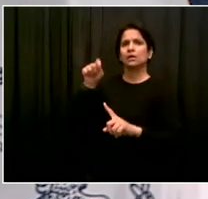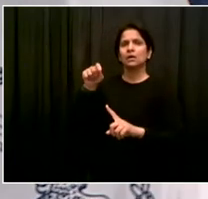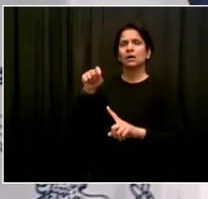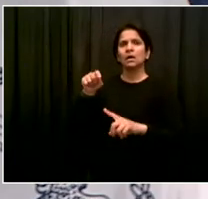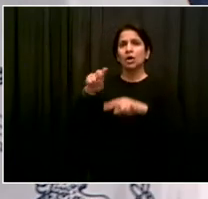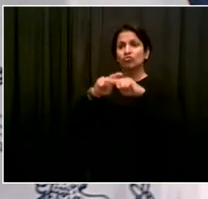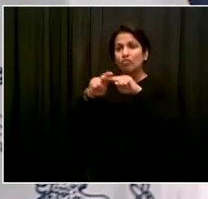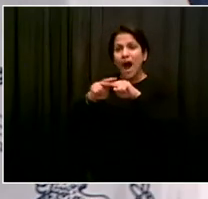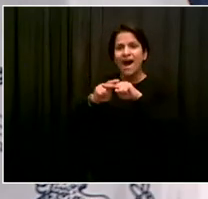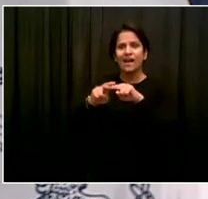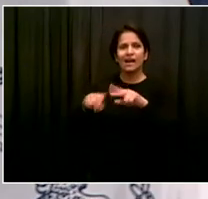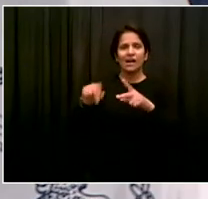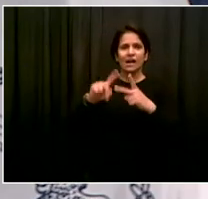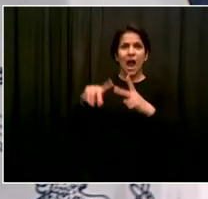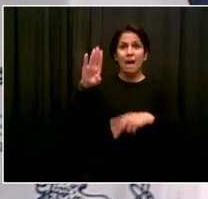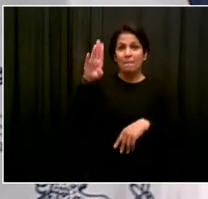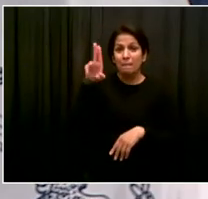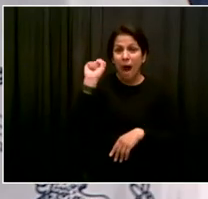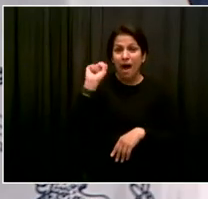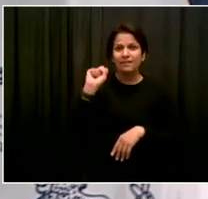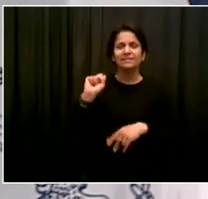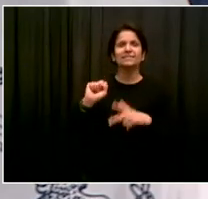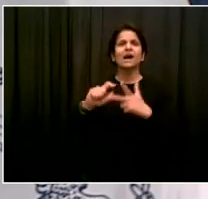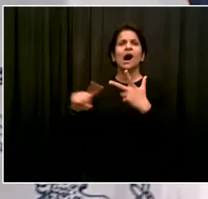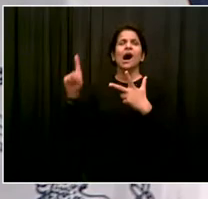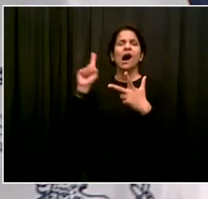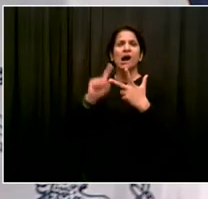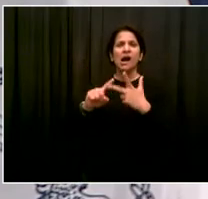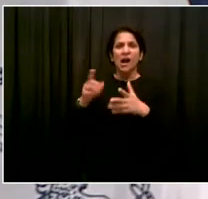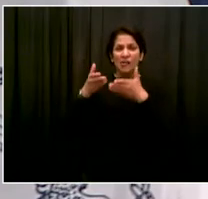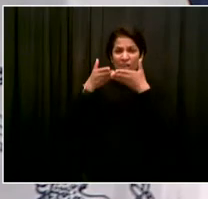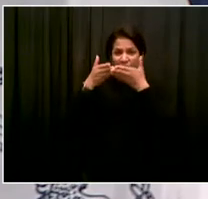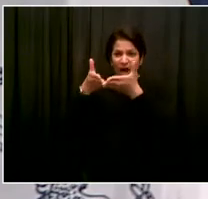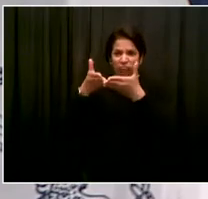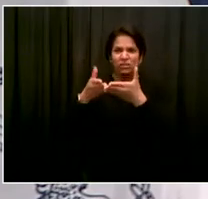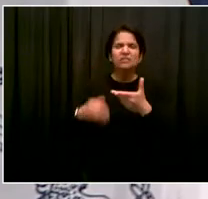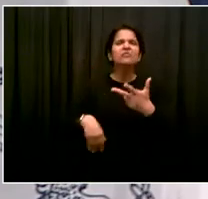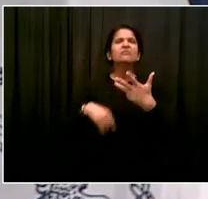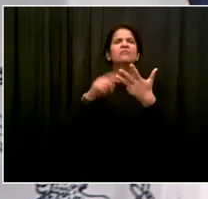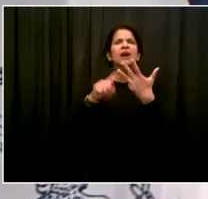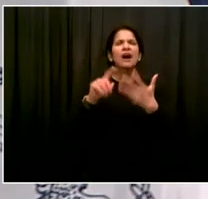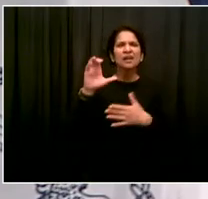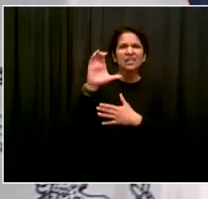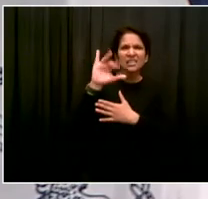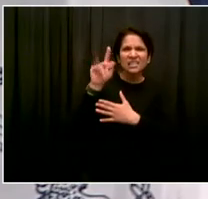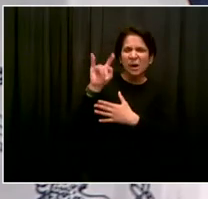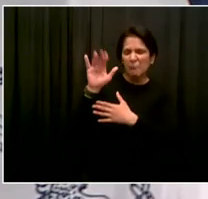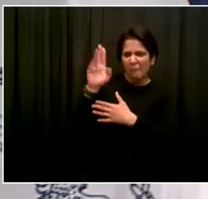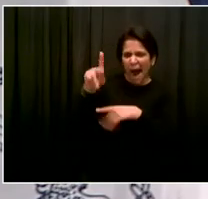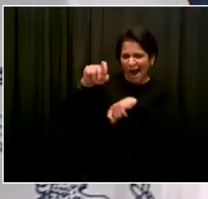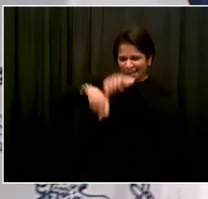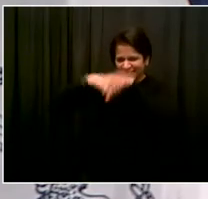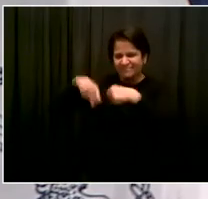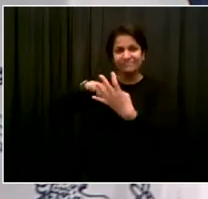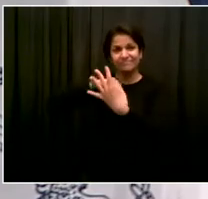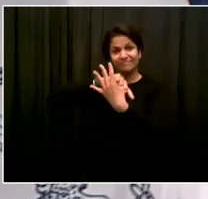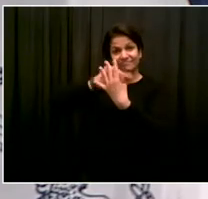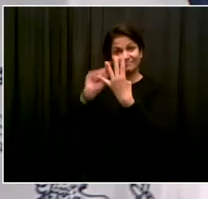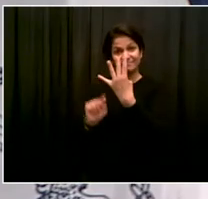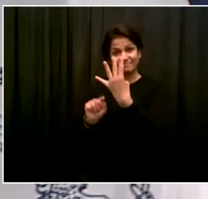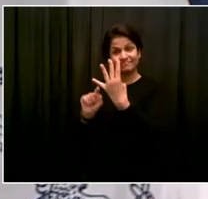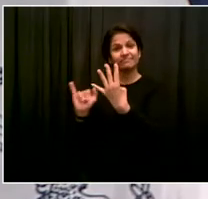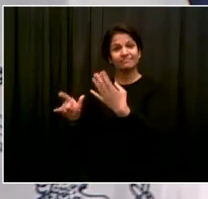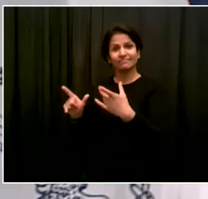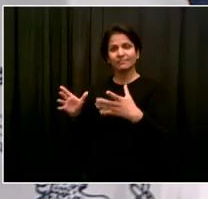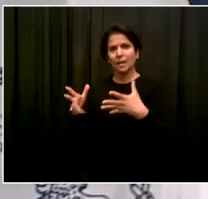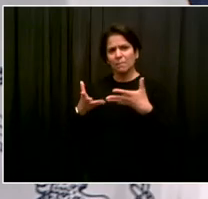service, you know, ferry service, you name it. City bike, all these things that get people in alternatives that don't even need cars to